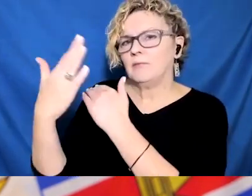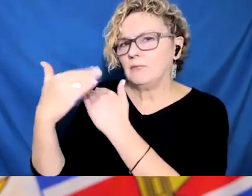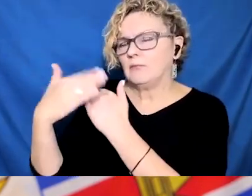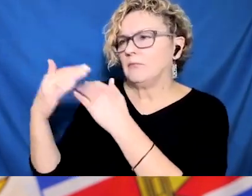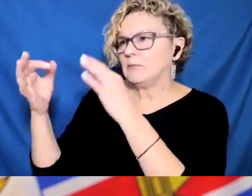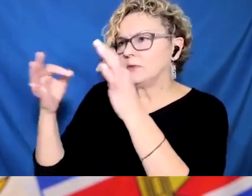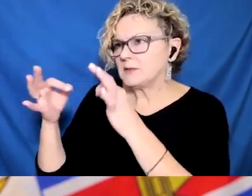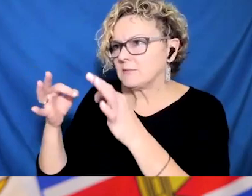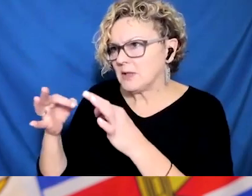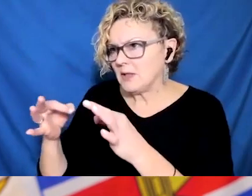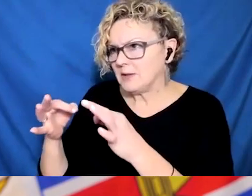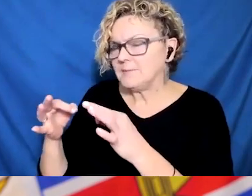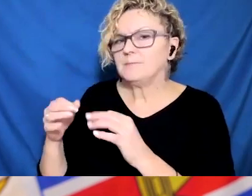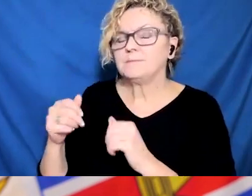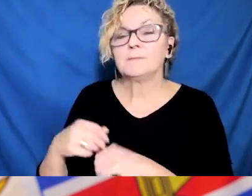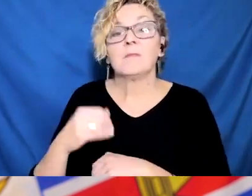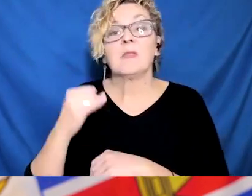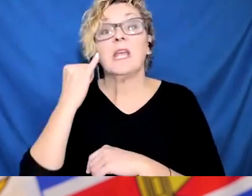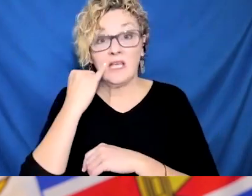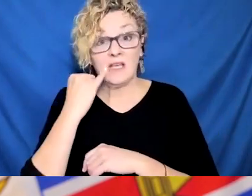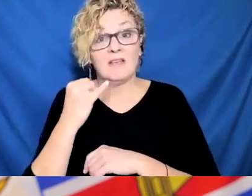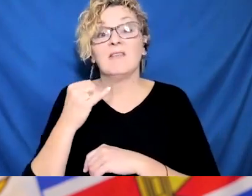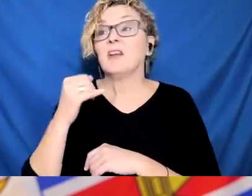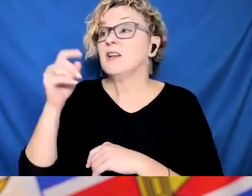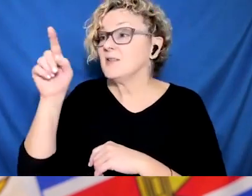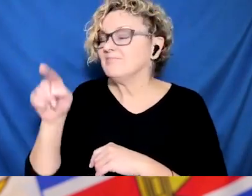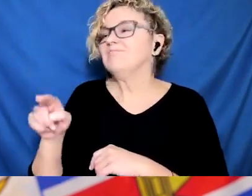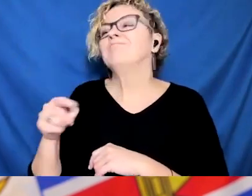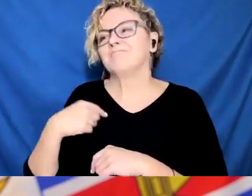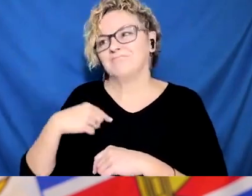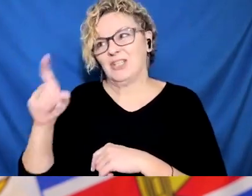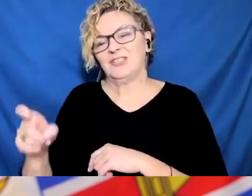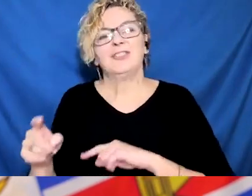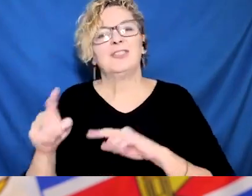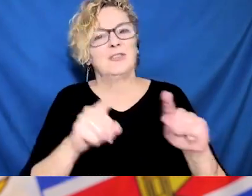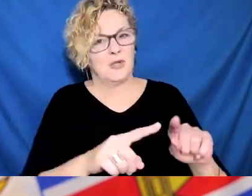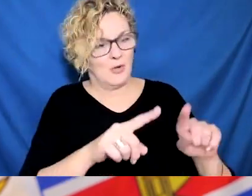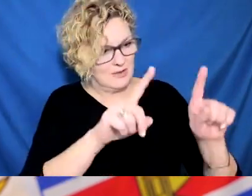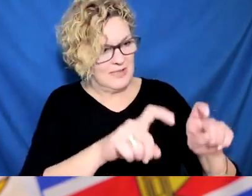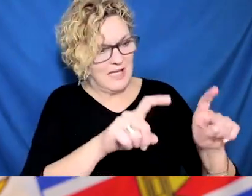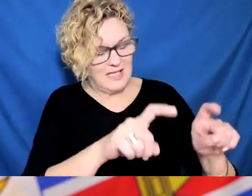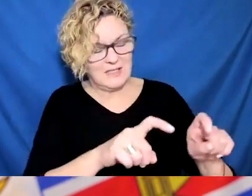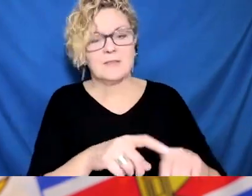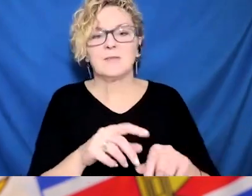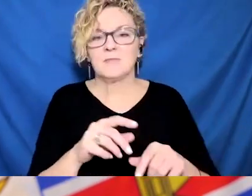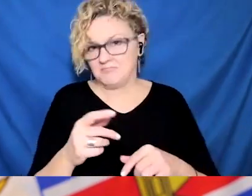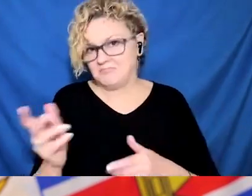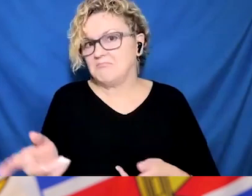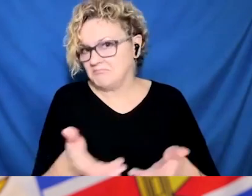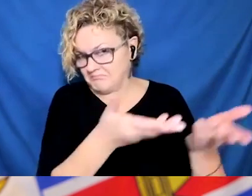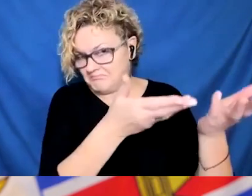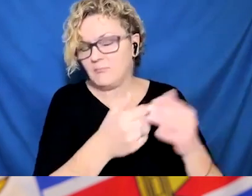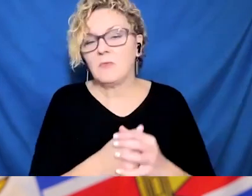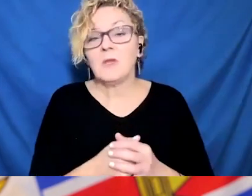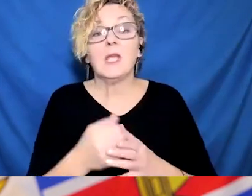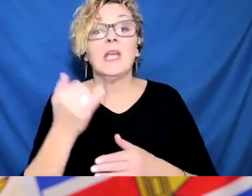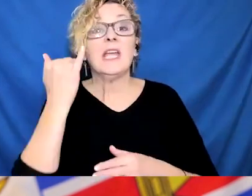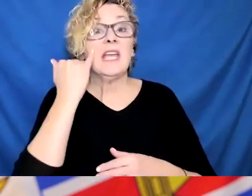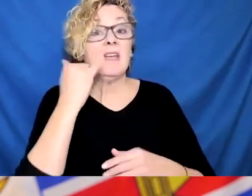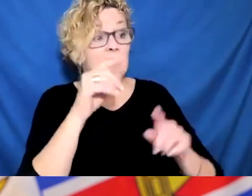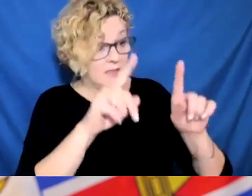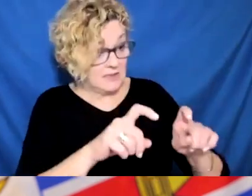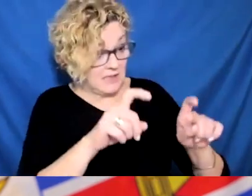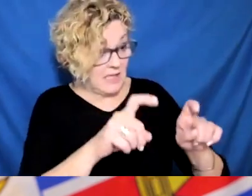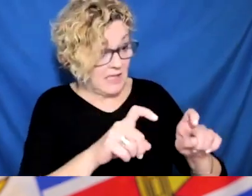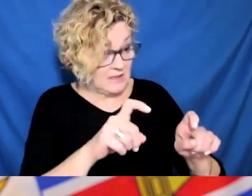data now out of Copenhagen that shows that, particularly with the booster dose, but with two doses of vaccine, you also reduce